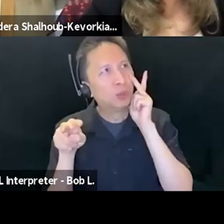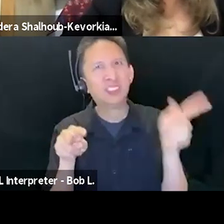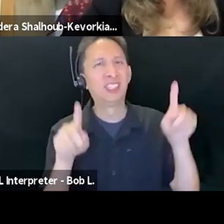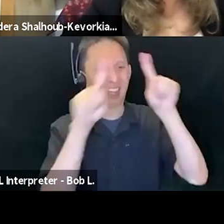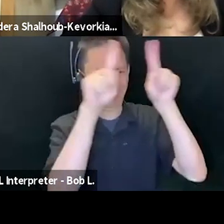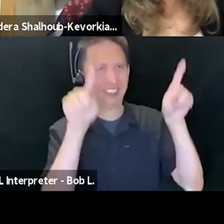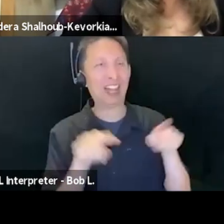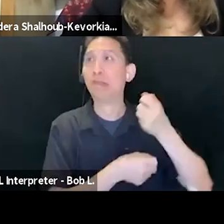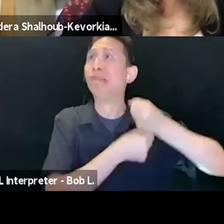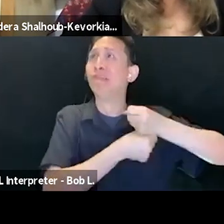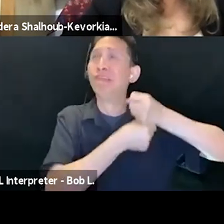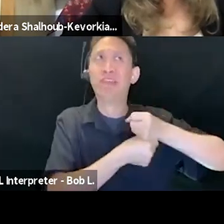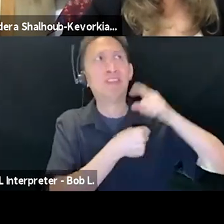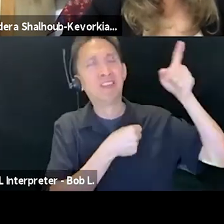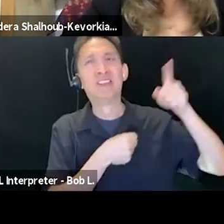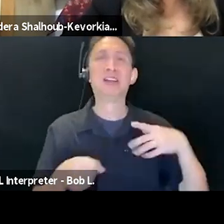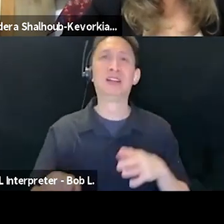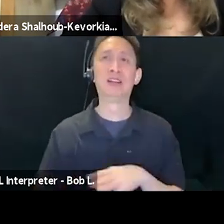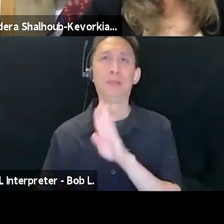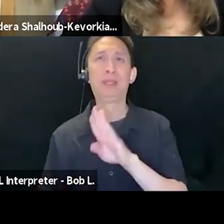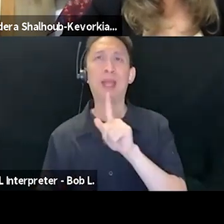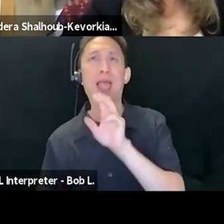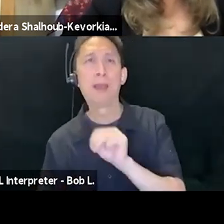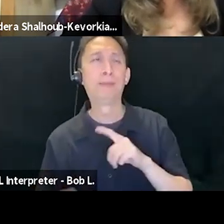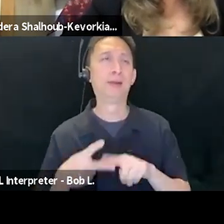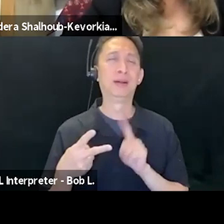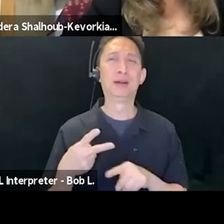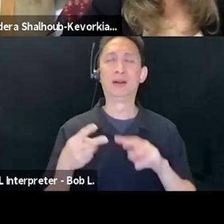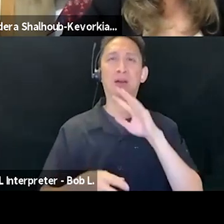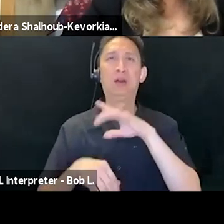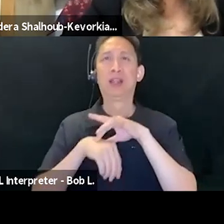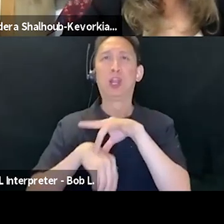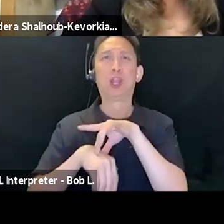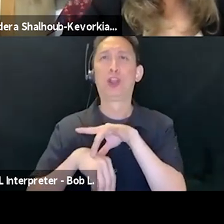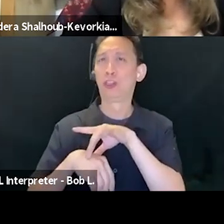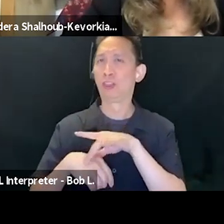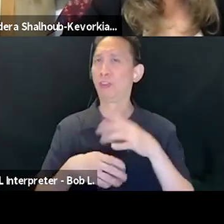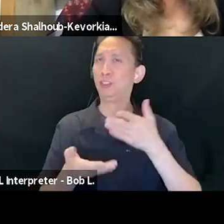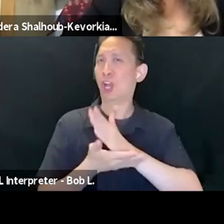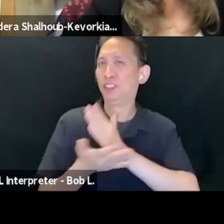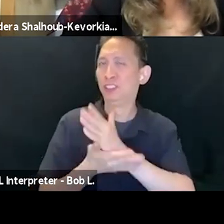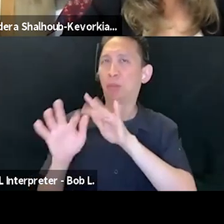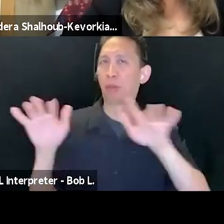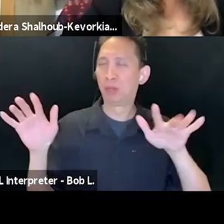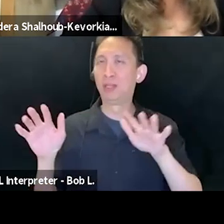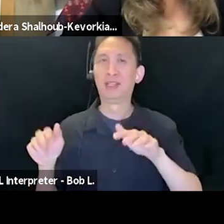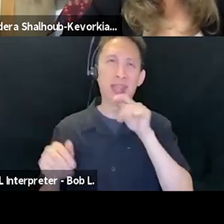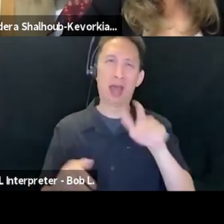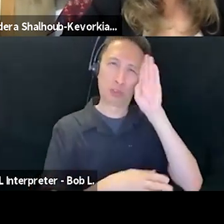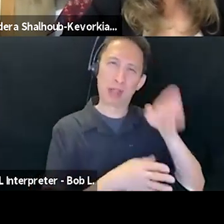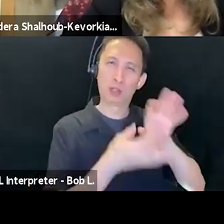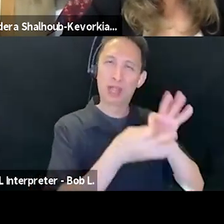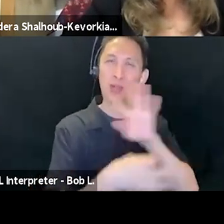in support of environmental justice, or BLM, or all kinds of things that don't on the face of it, have anything directly to do with the question of Palestine,